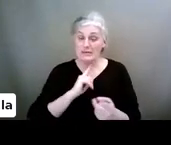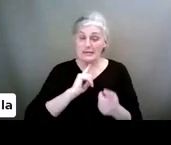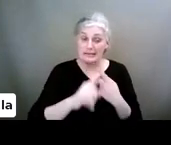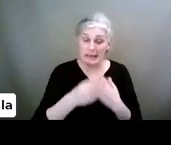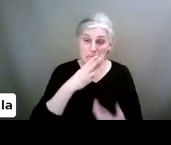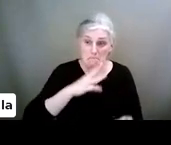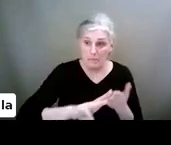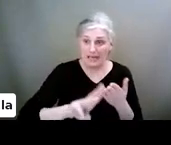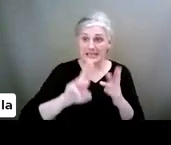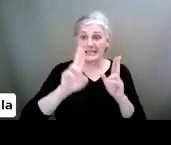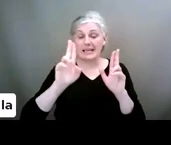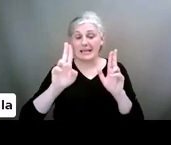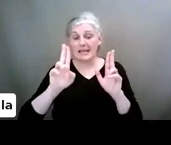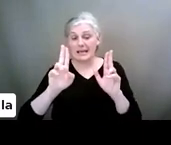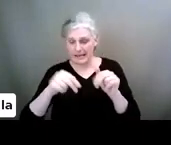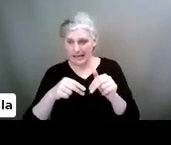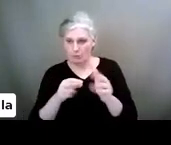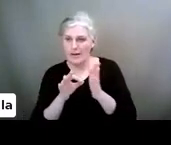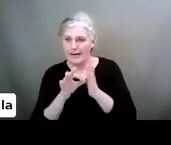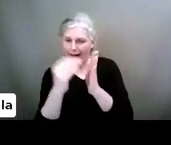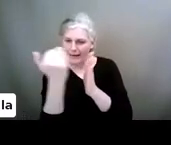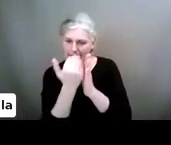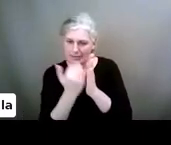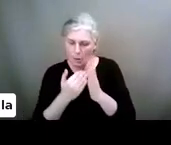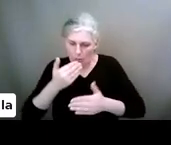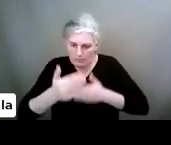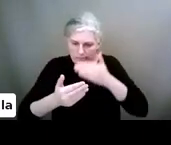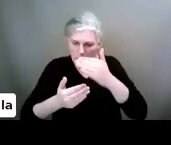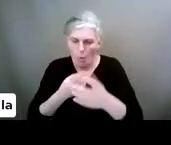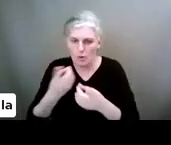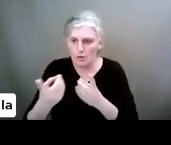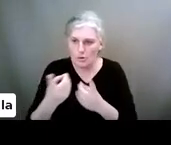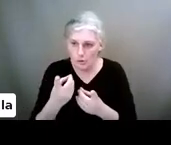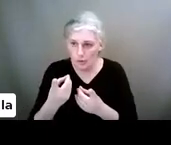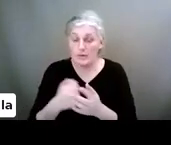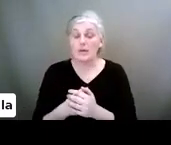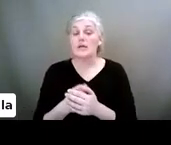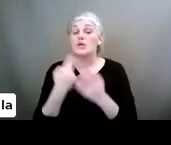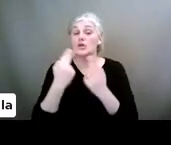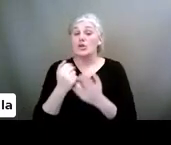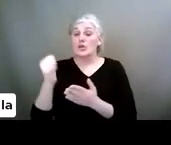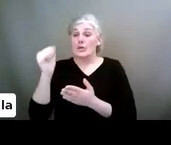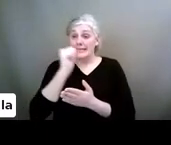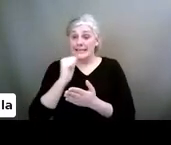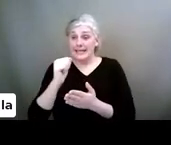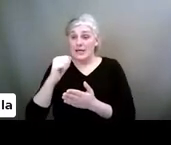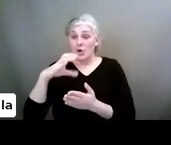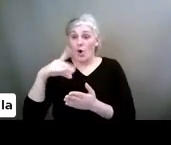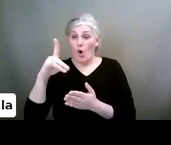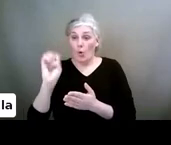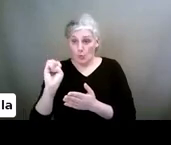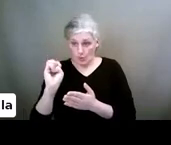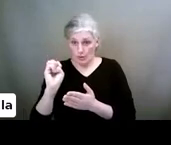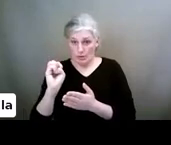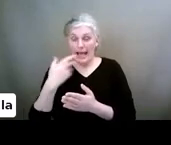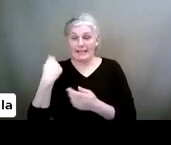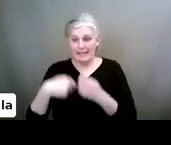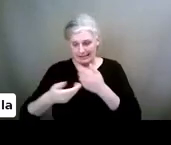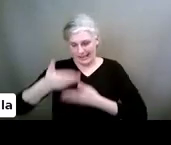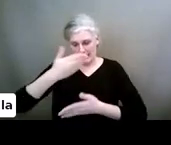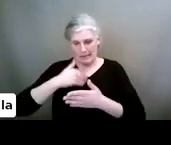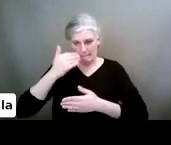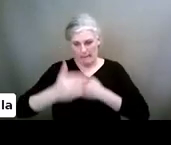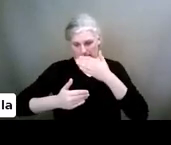And it guides you. So, family pairing, I'm the parent. Okay, so, you need to scan the code links to the account, and it gives you step-by-steps.